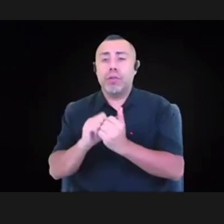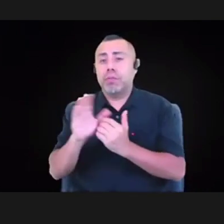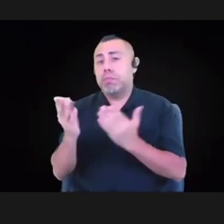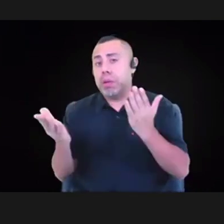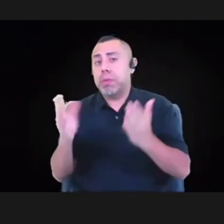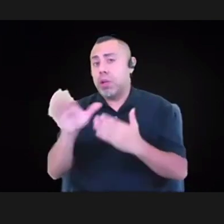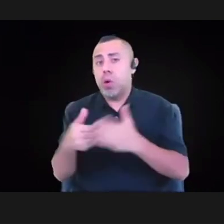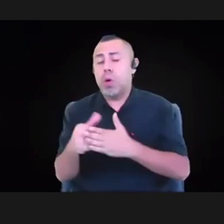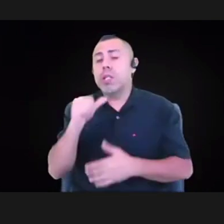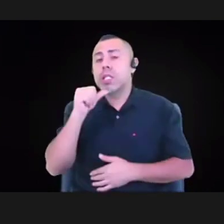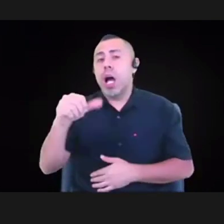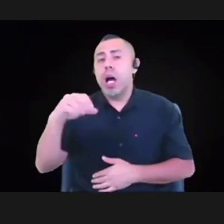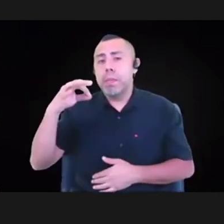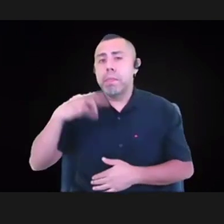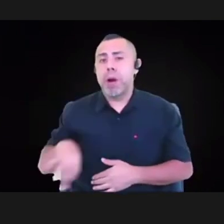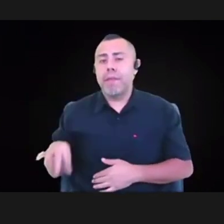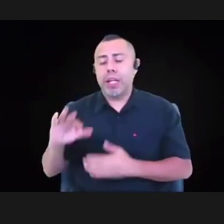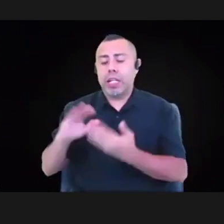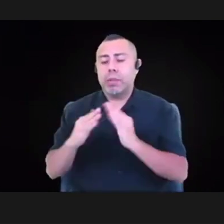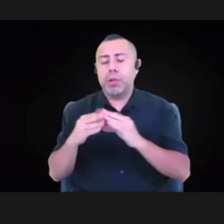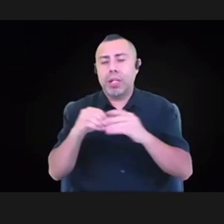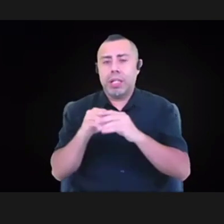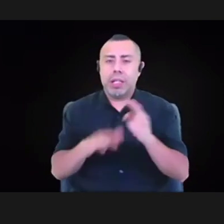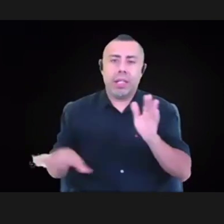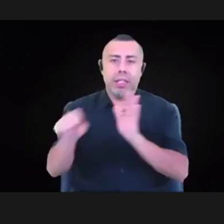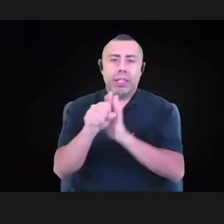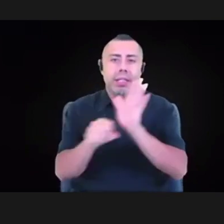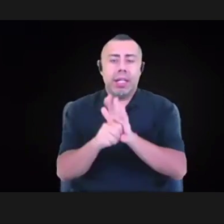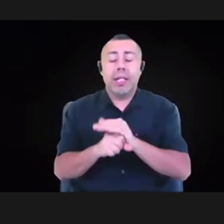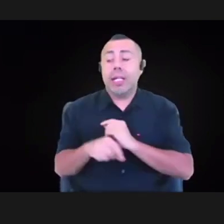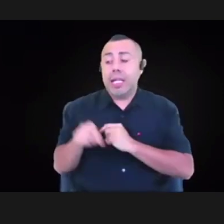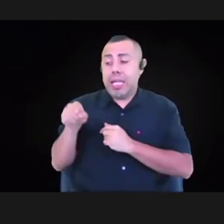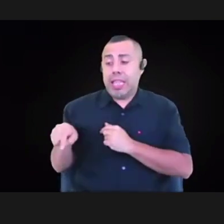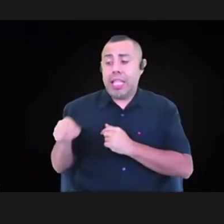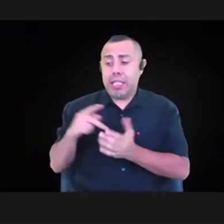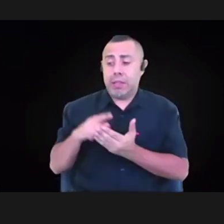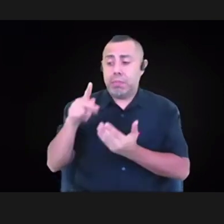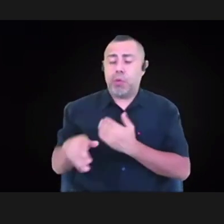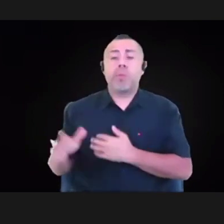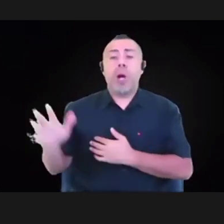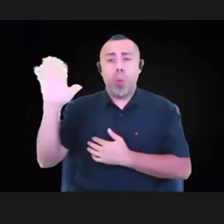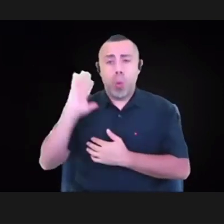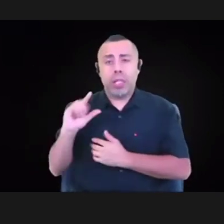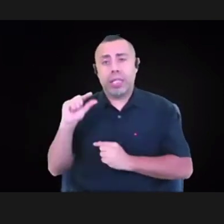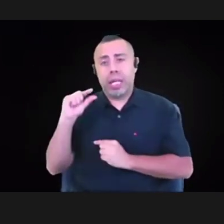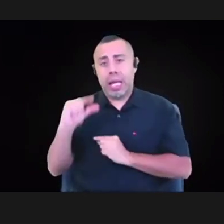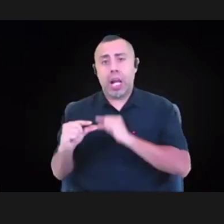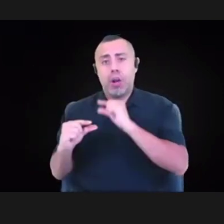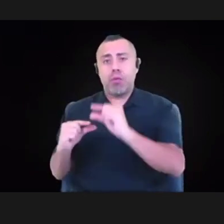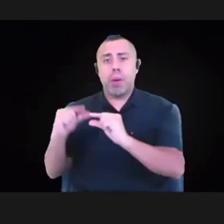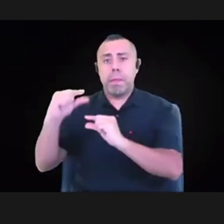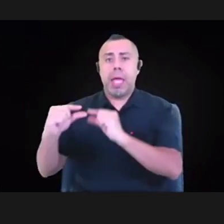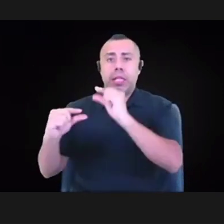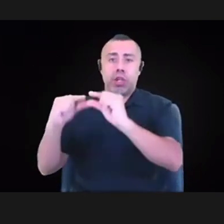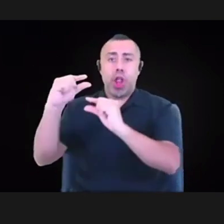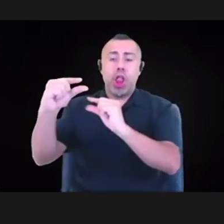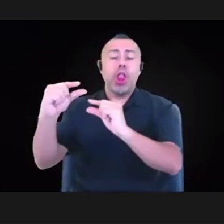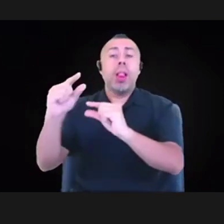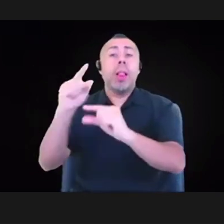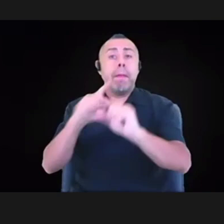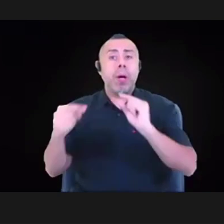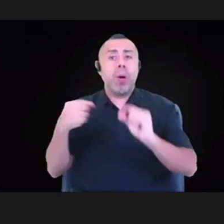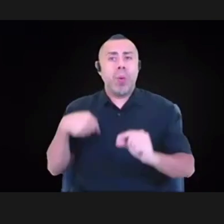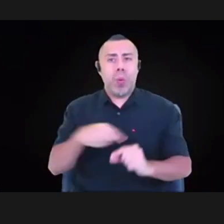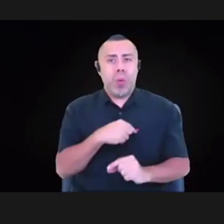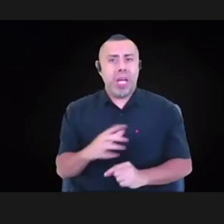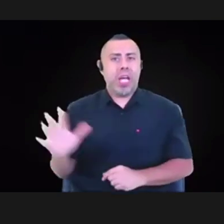built upon itself, but we were ready to sort of understand the gravity and the impact on these communities because